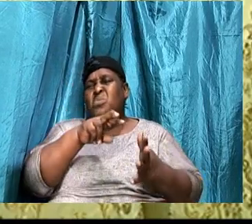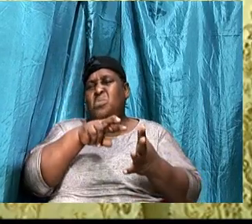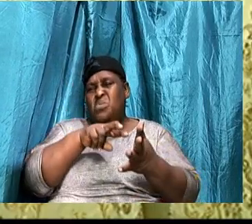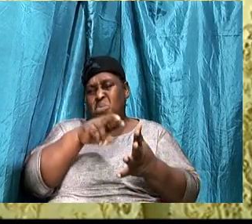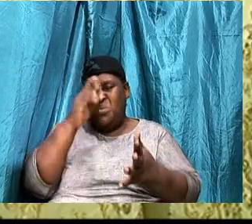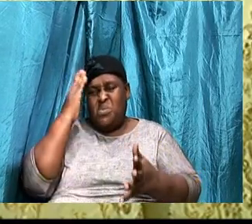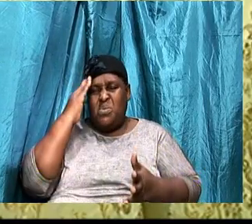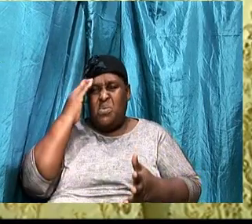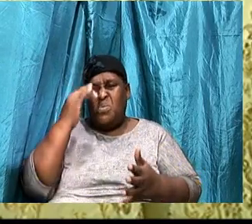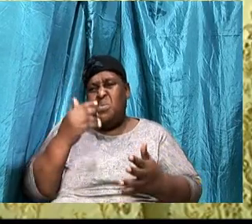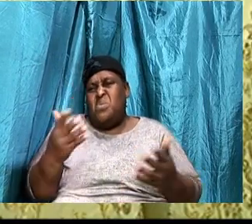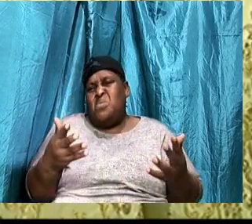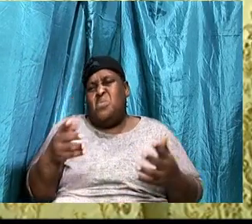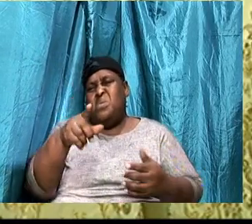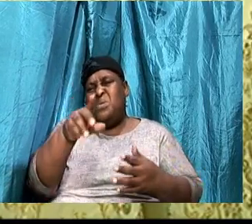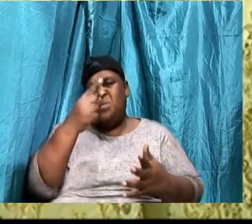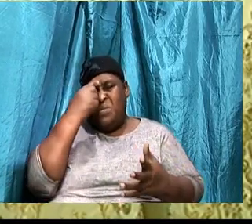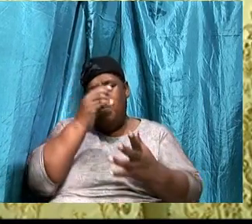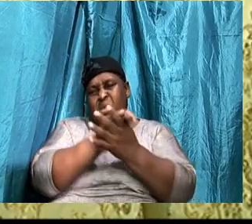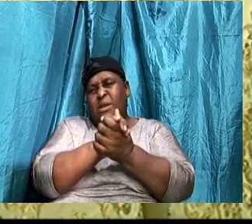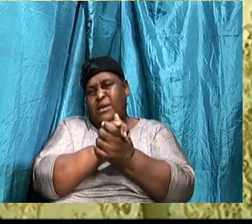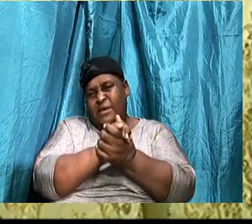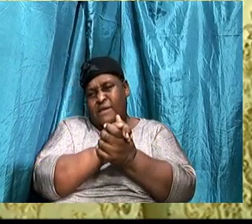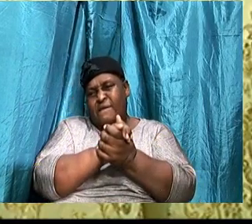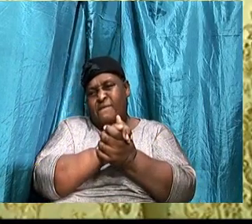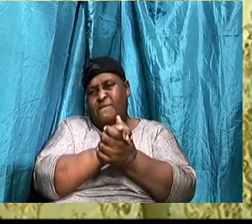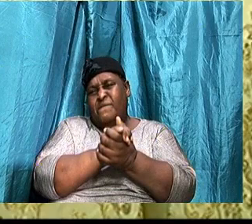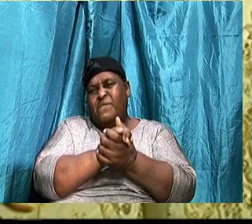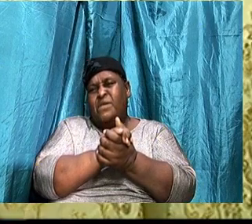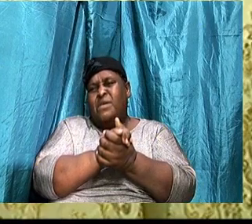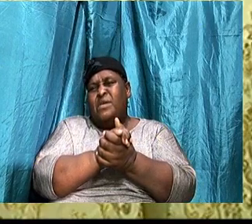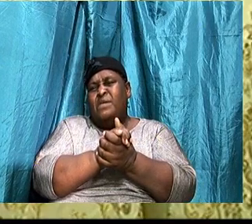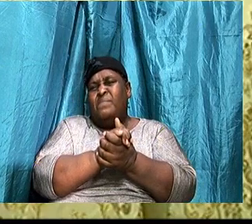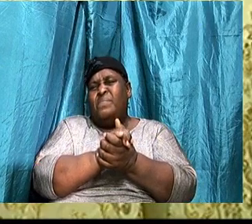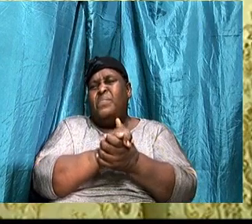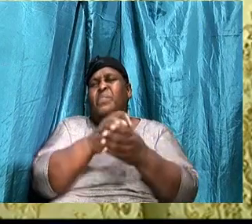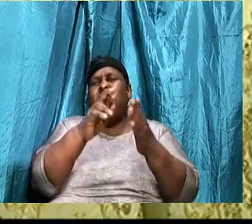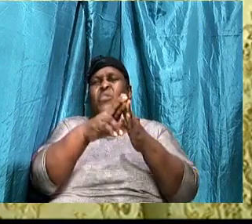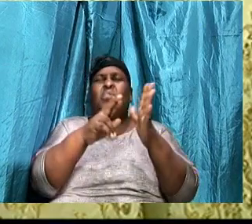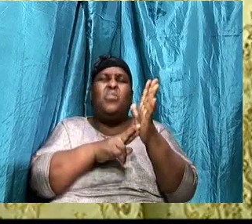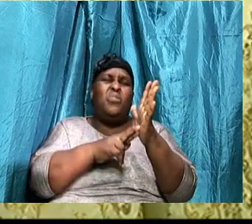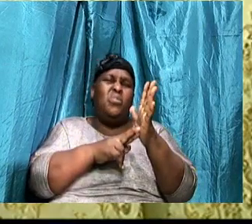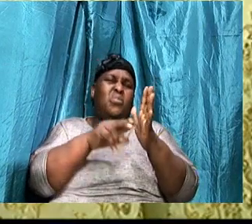When you know yourself, you know that there are certain things that you will not do.